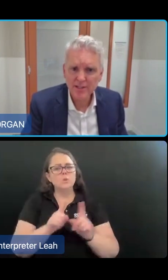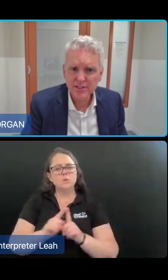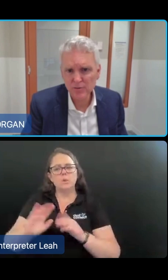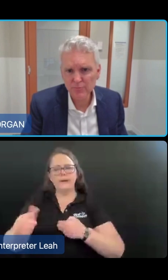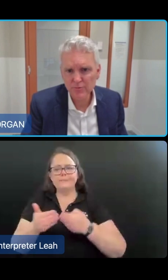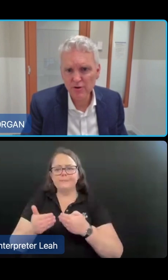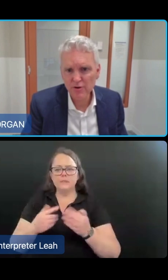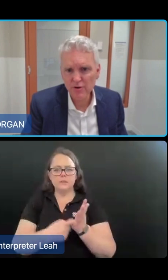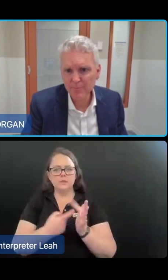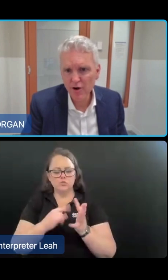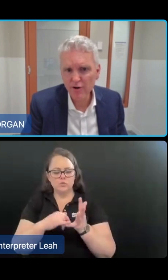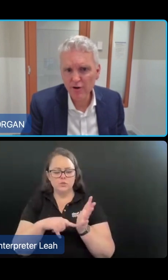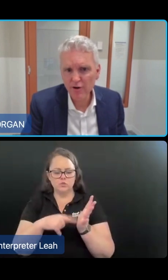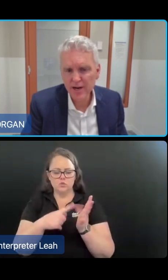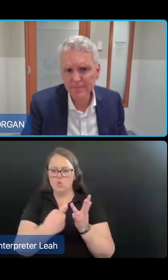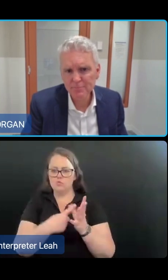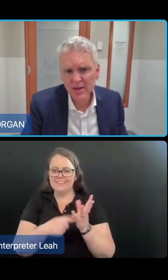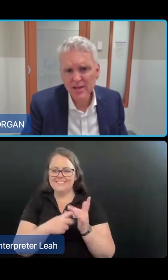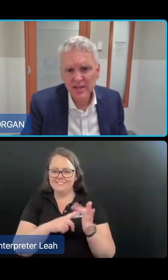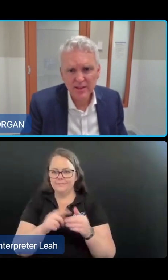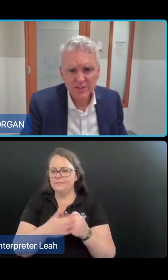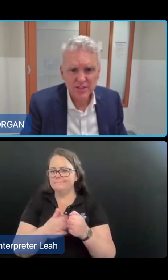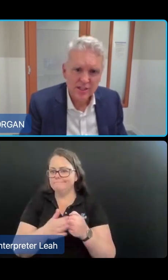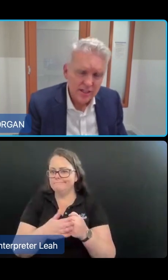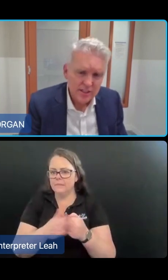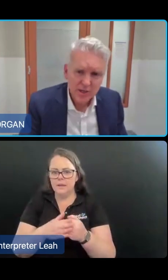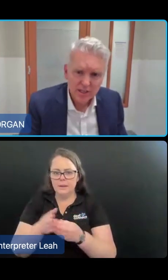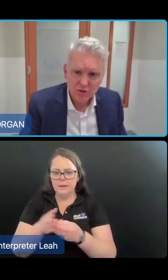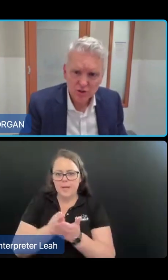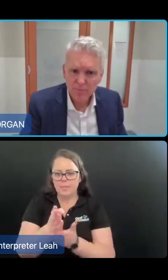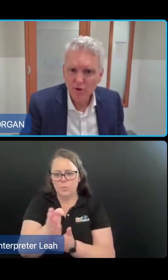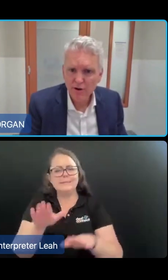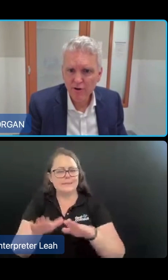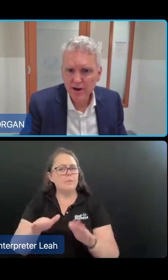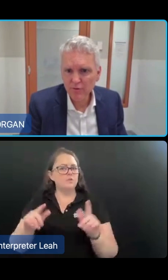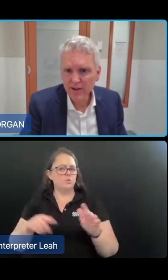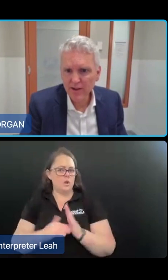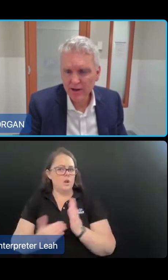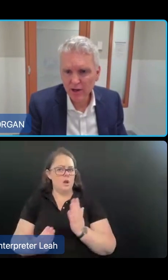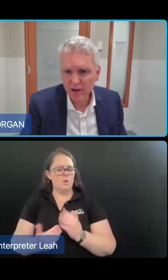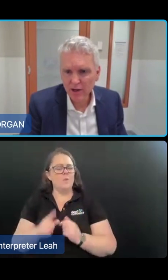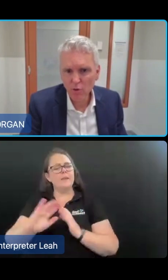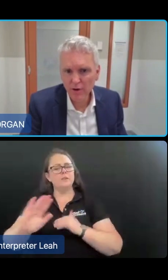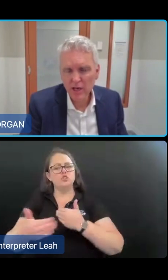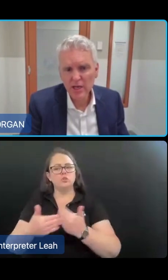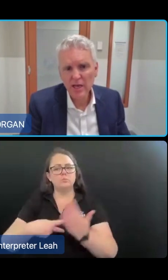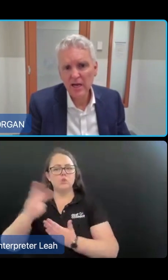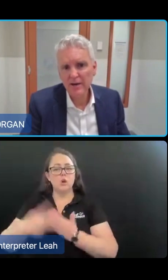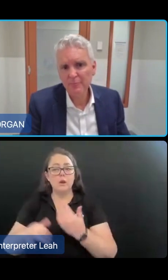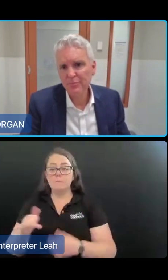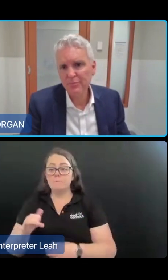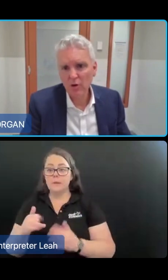similar to the short-term restorative care program today. And this is typically a short-term program of allied health support,